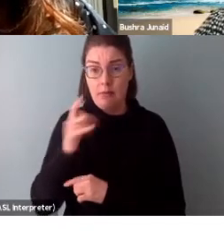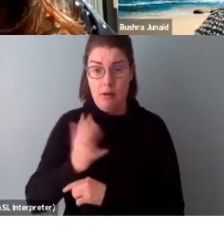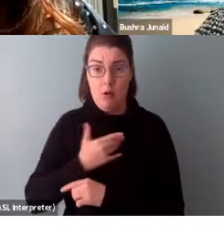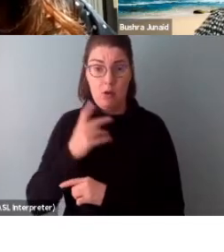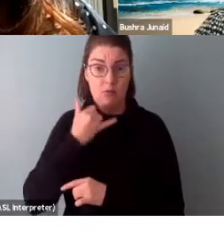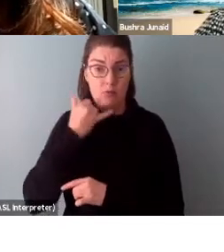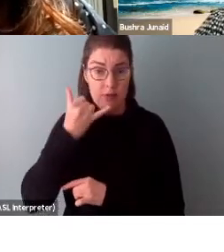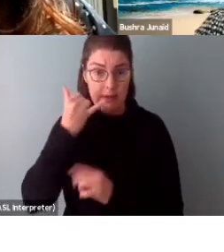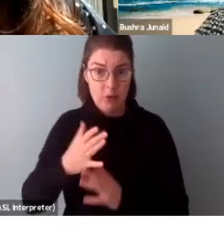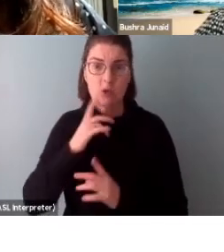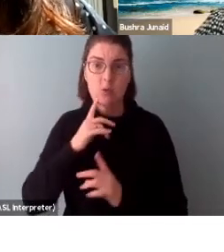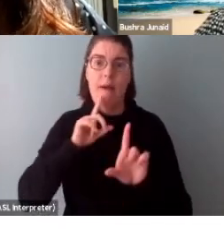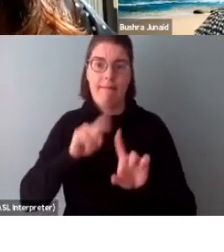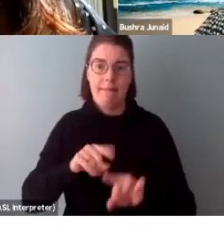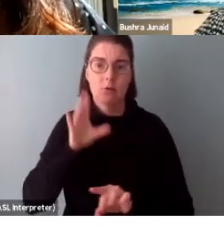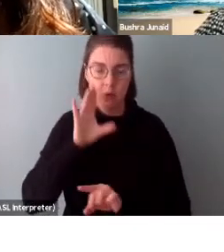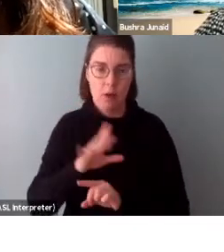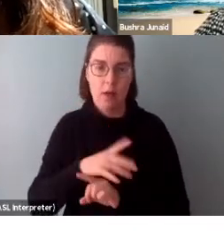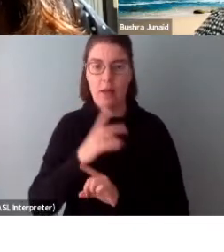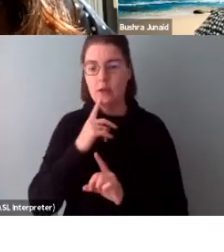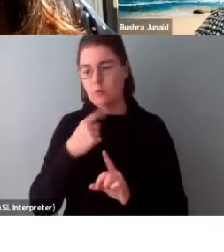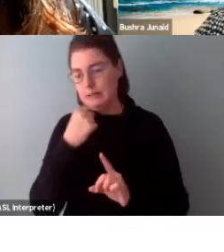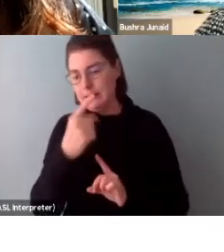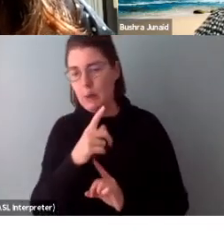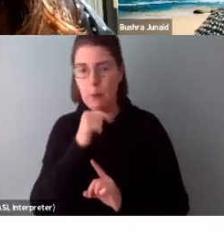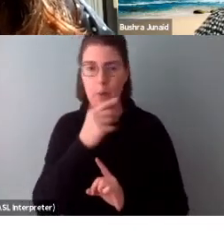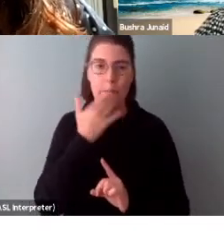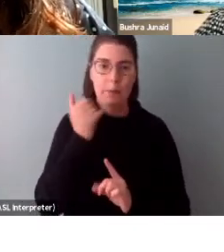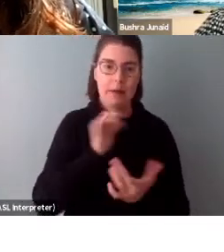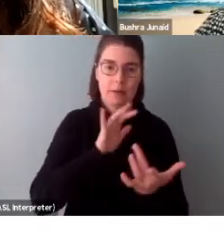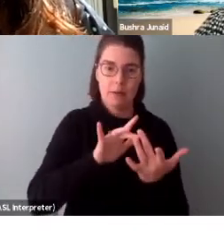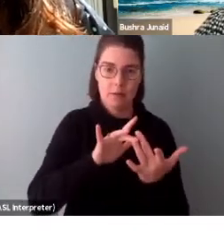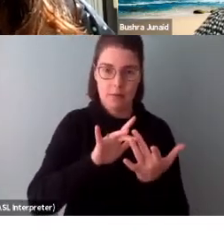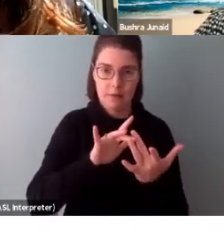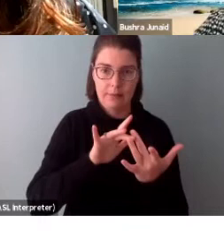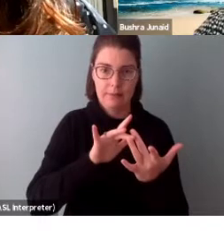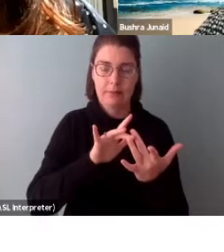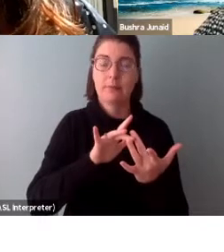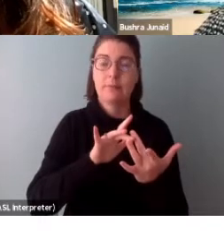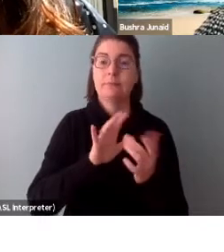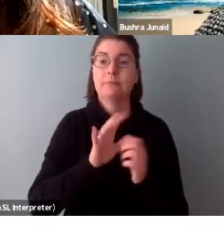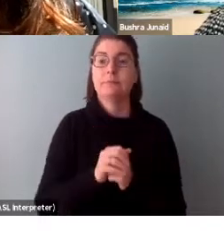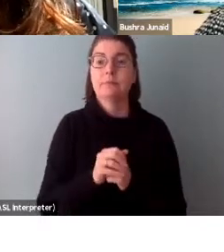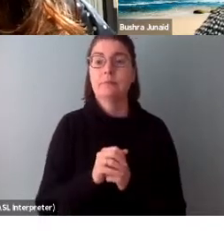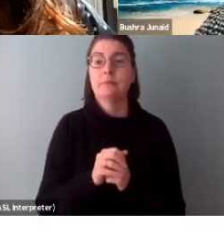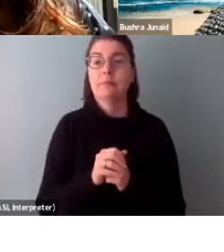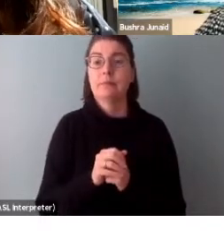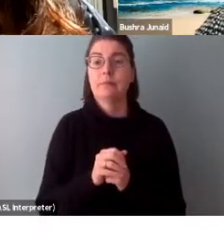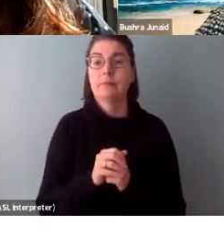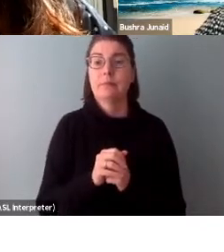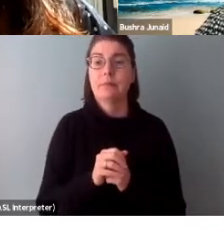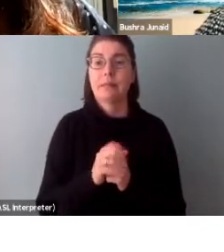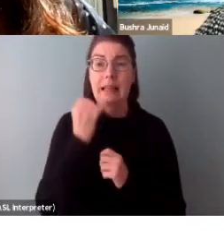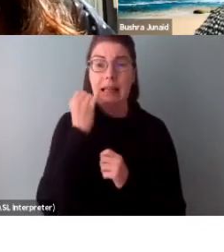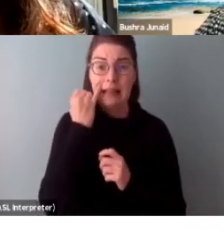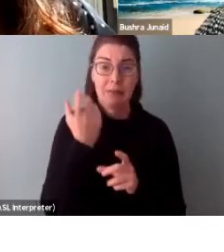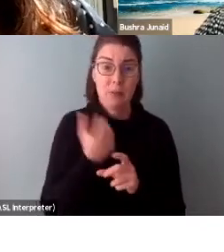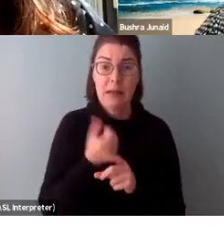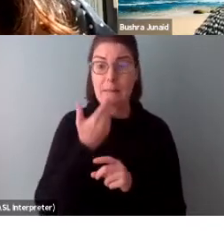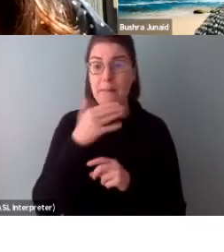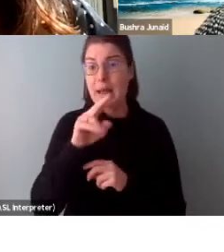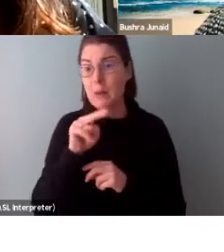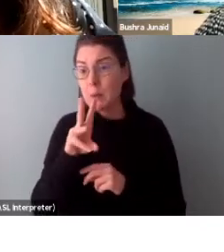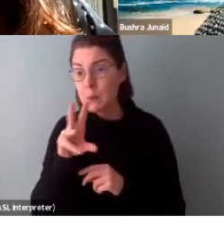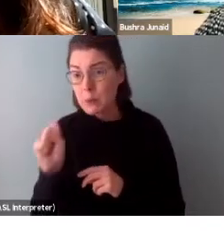and we'll be able to direct you to the person you need to speak with. And even if you receive some bad news